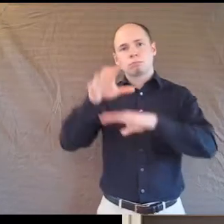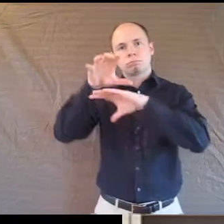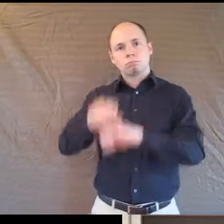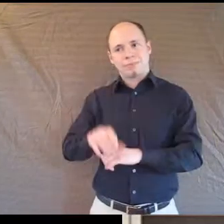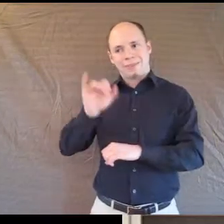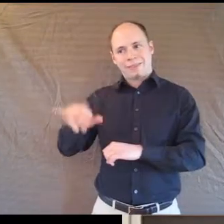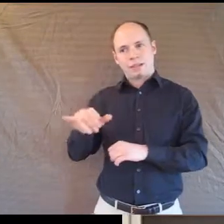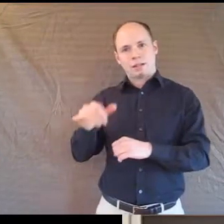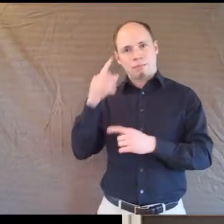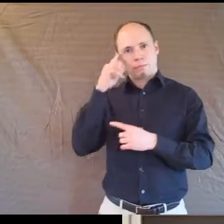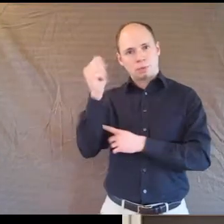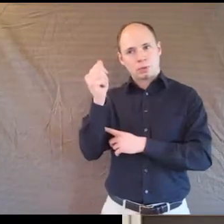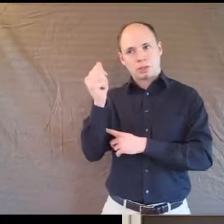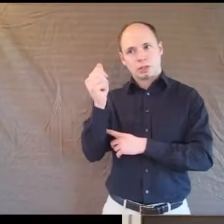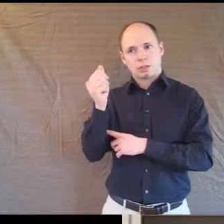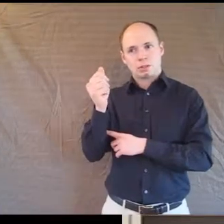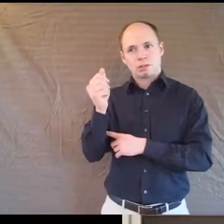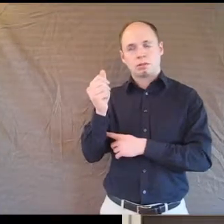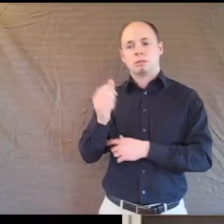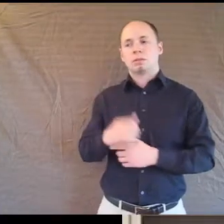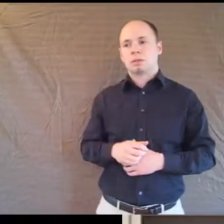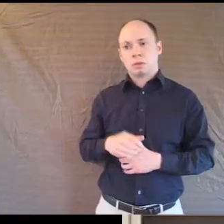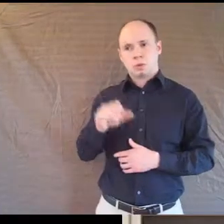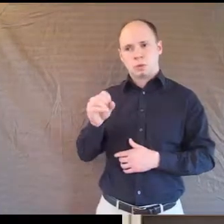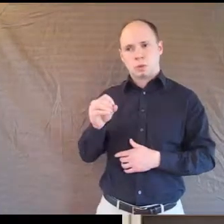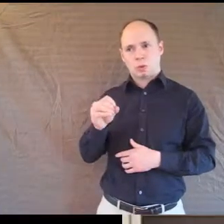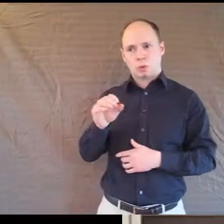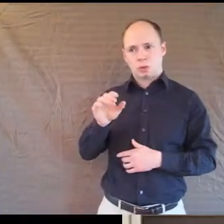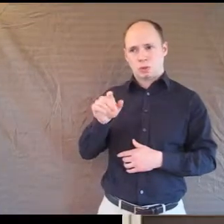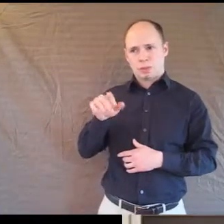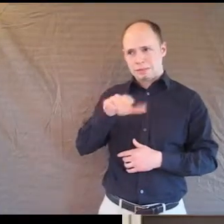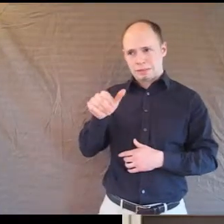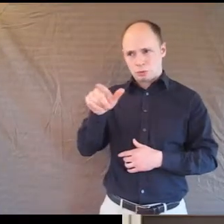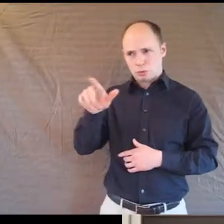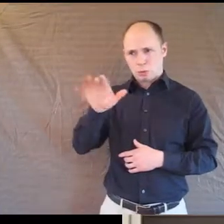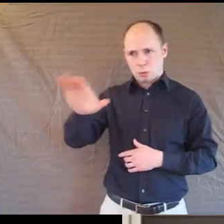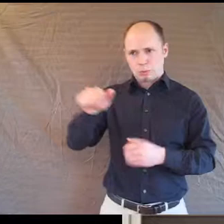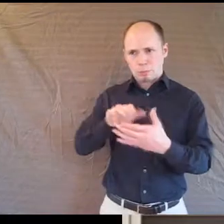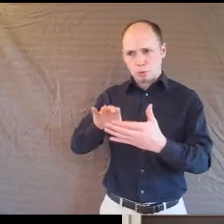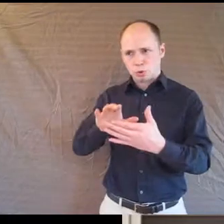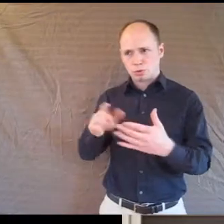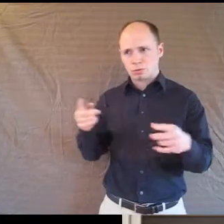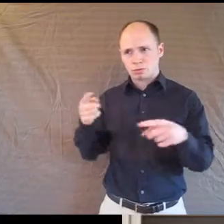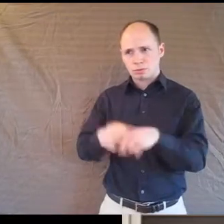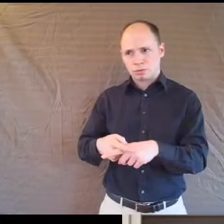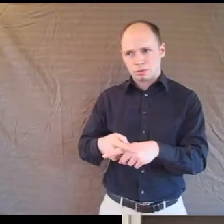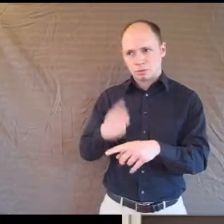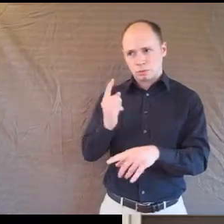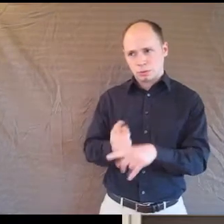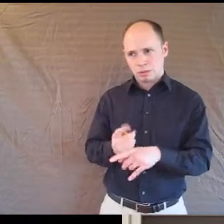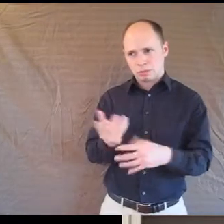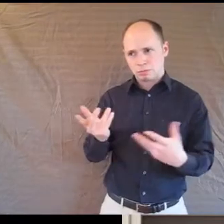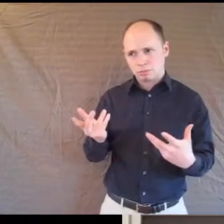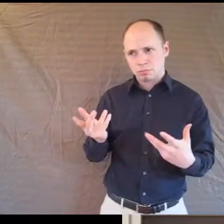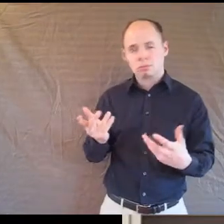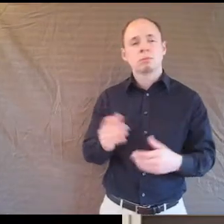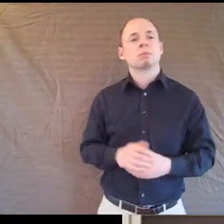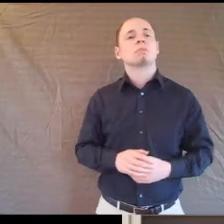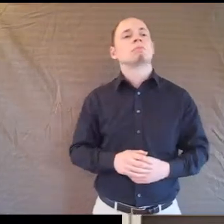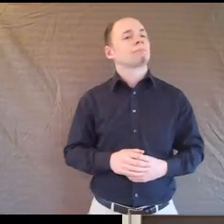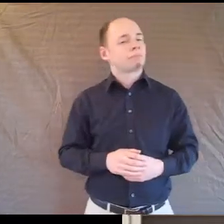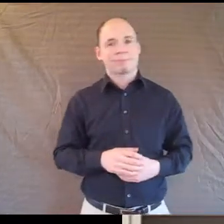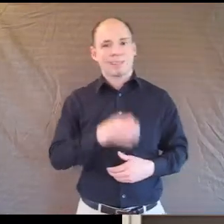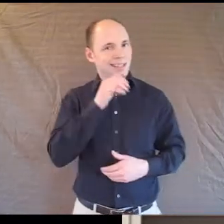that what you're saying needs to be contradicting that? It's not necessarily contradictory. I think it's adding to the